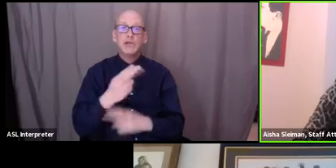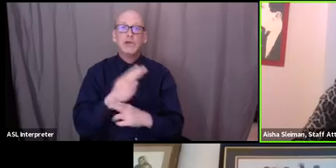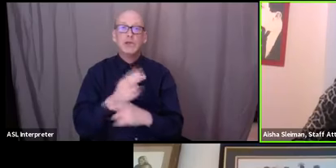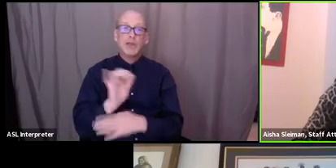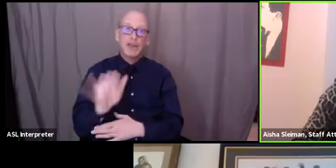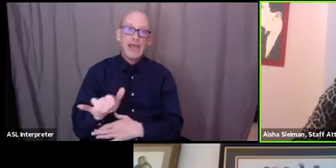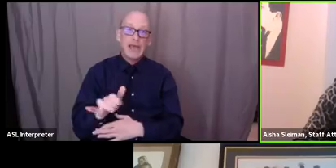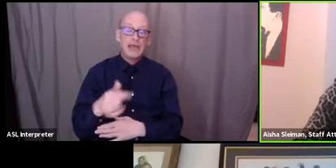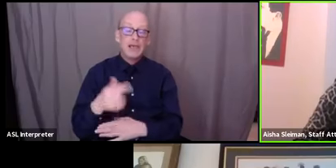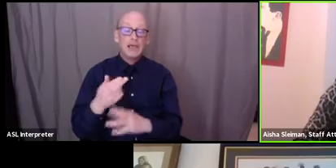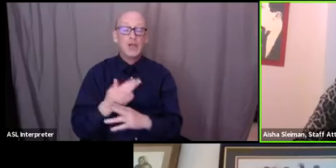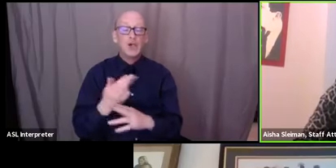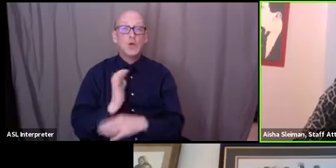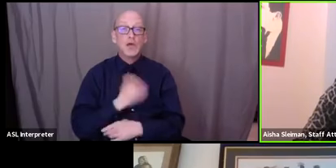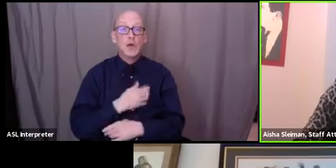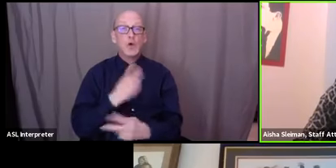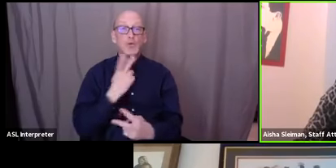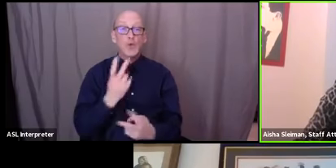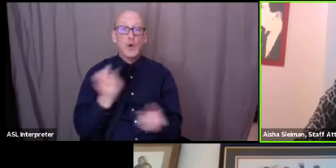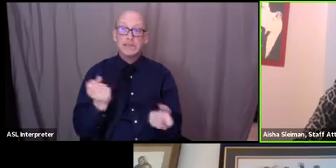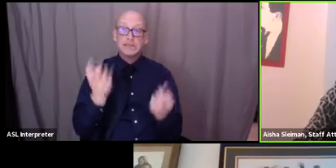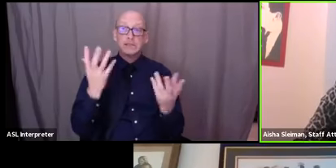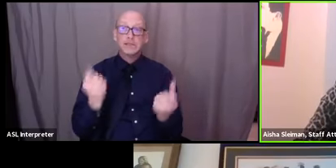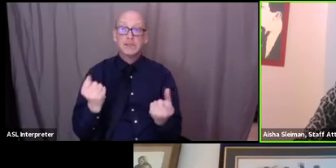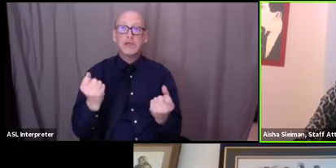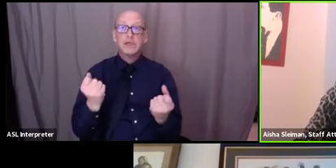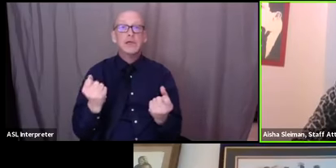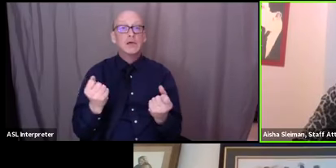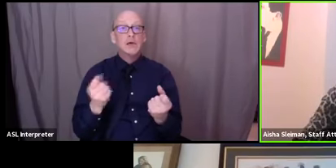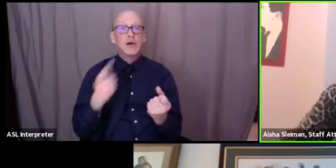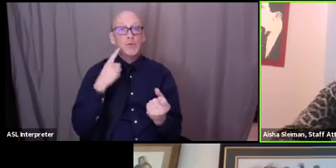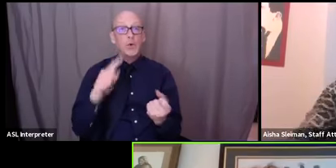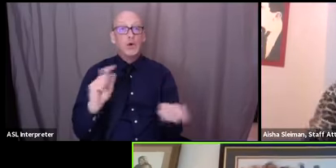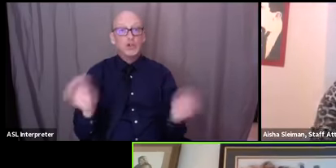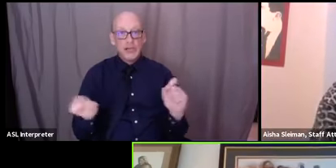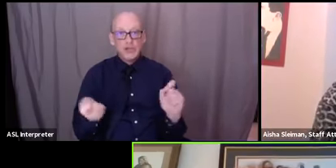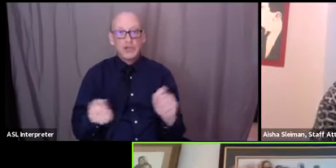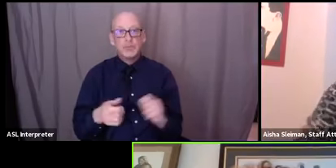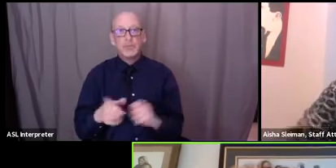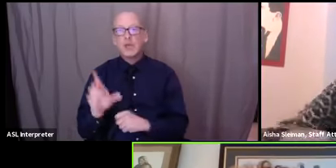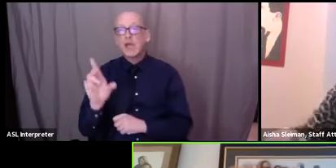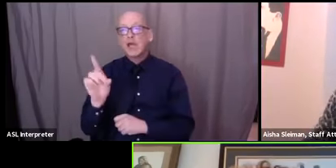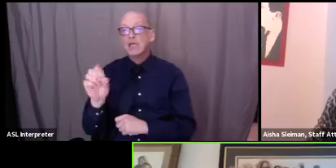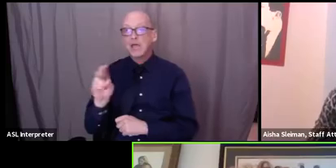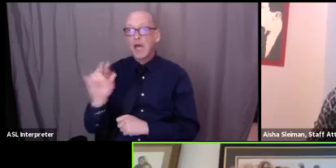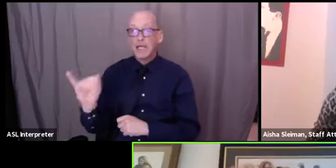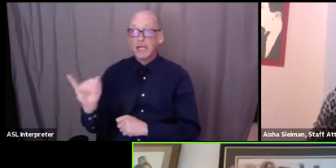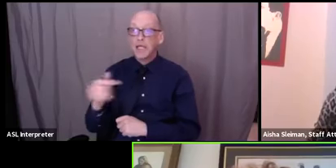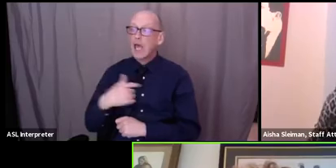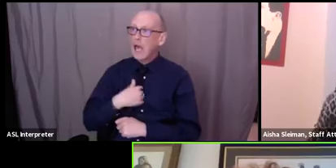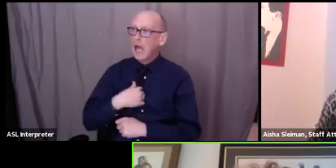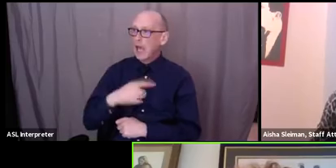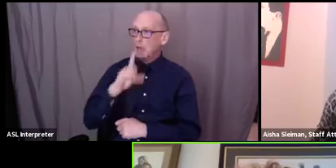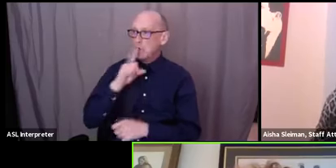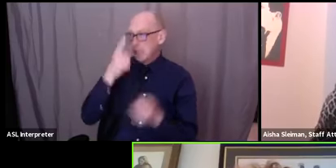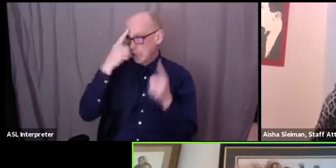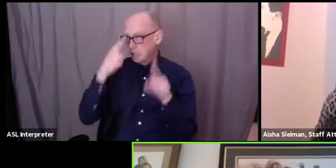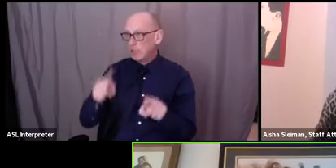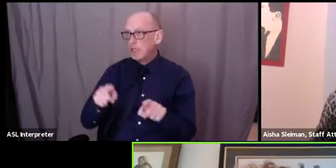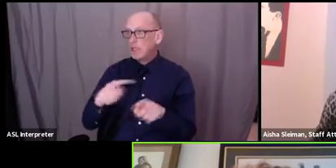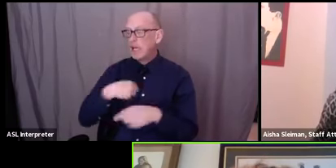voices right now in this moment that can provide for real reform i totally agree with you i i think that um